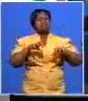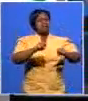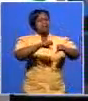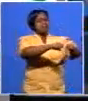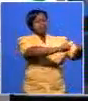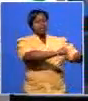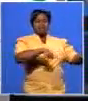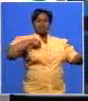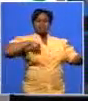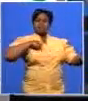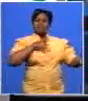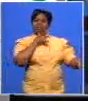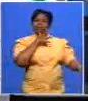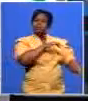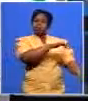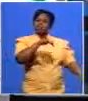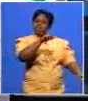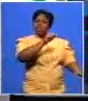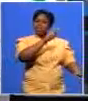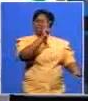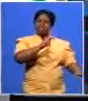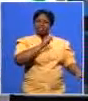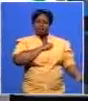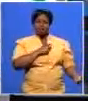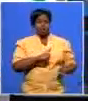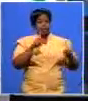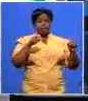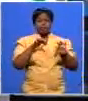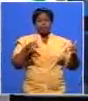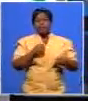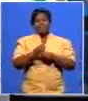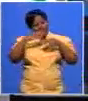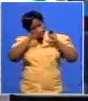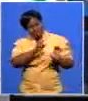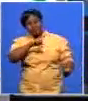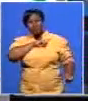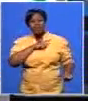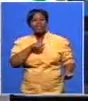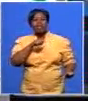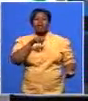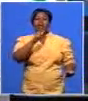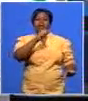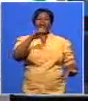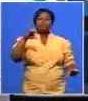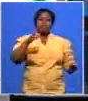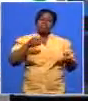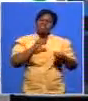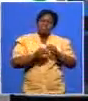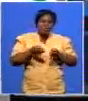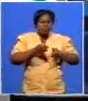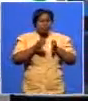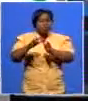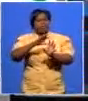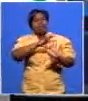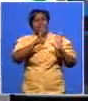number of municipalities over and people don't look that way because it is the ANC that makes inroads there they will only focus